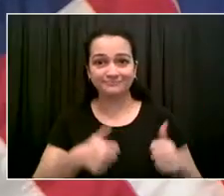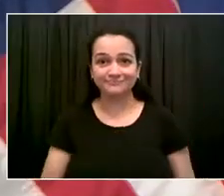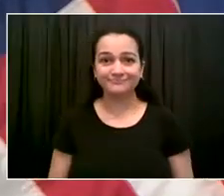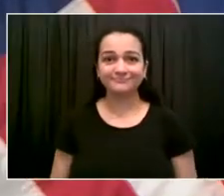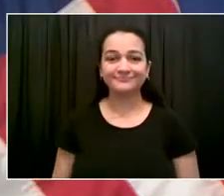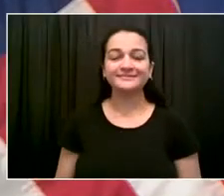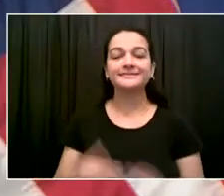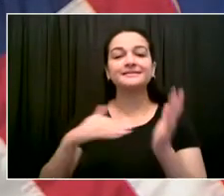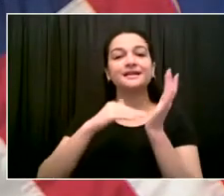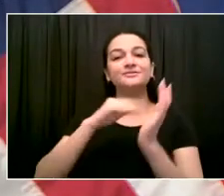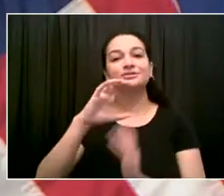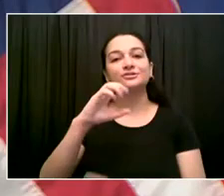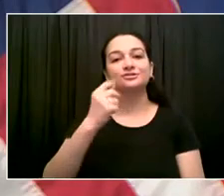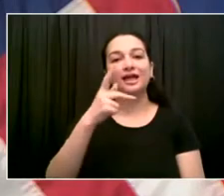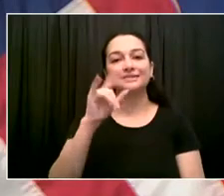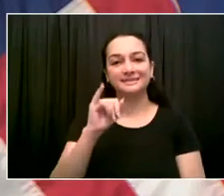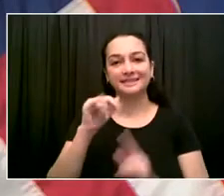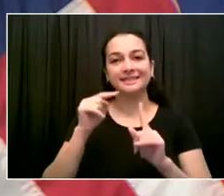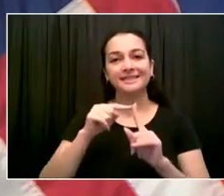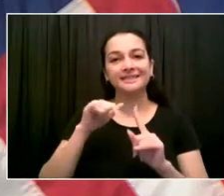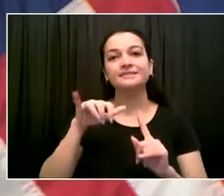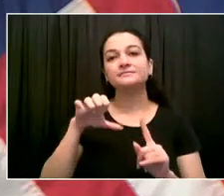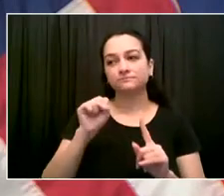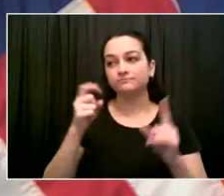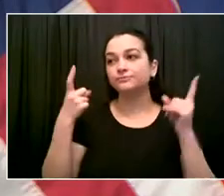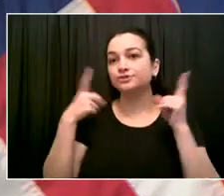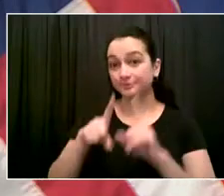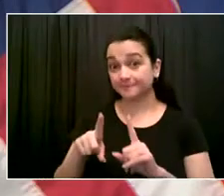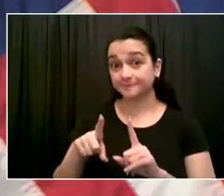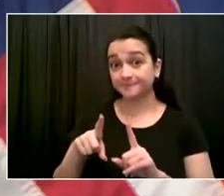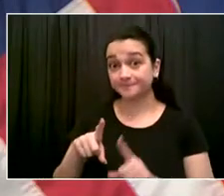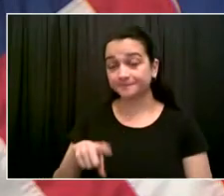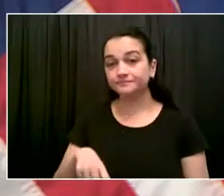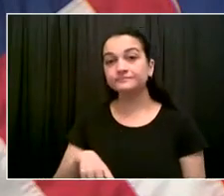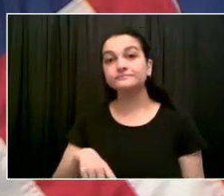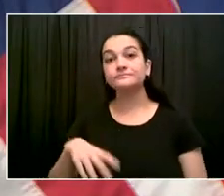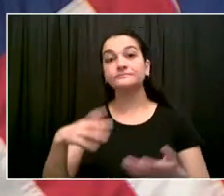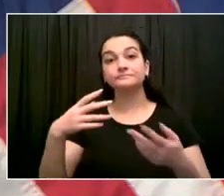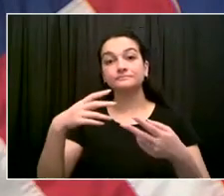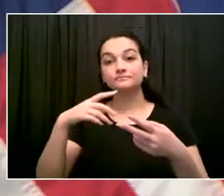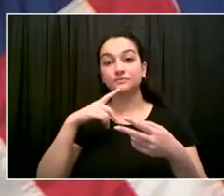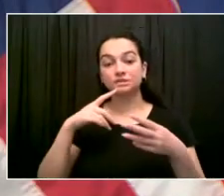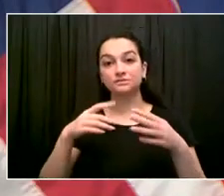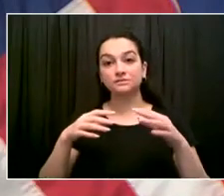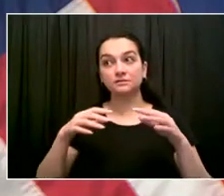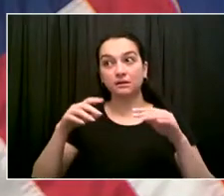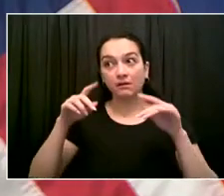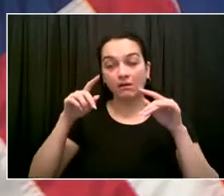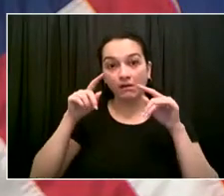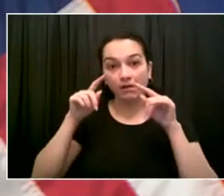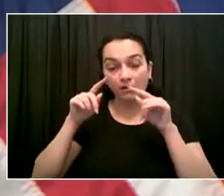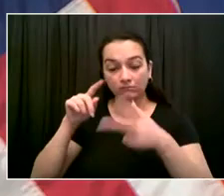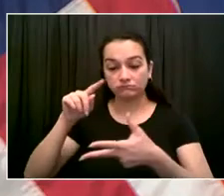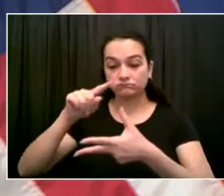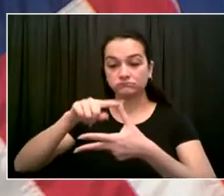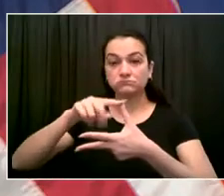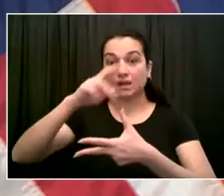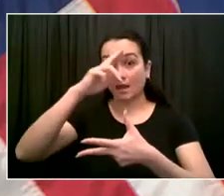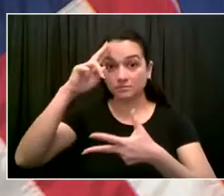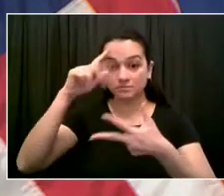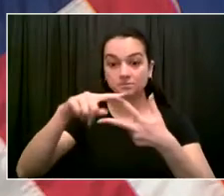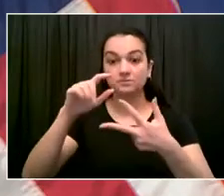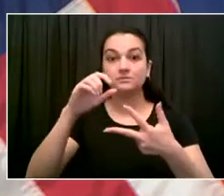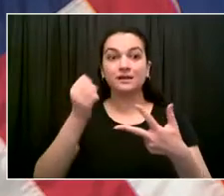reason for this shift is that as testing patterns change in the context of vaccination, that does change the